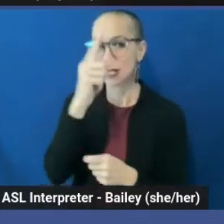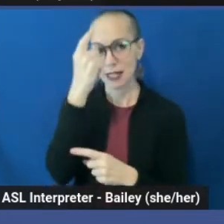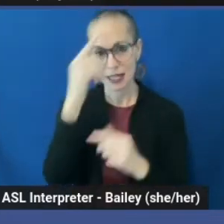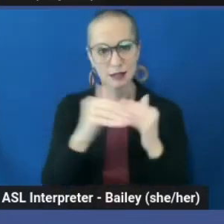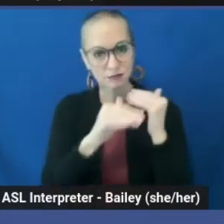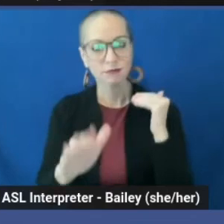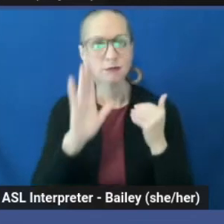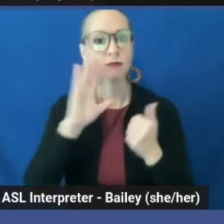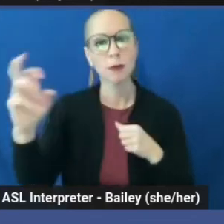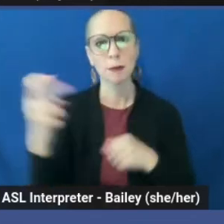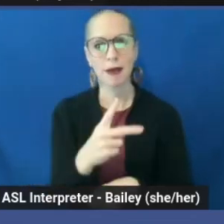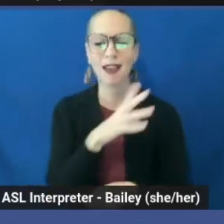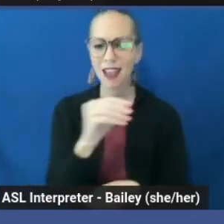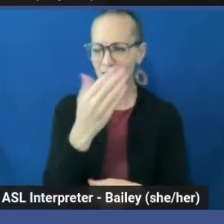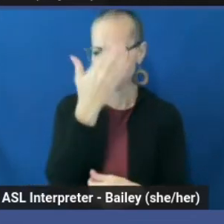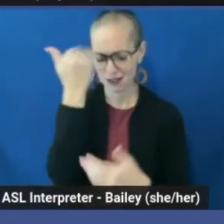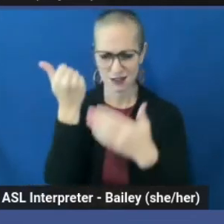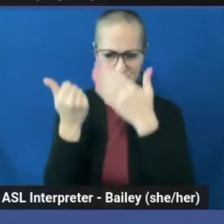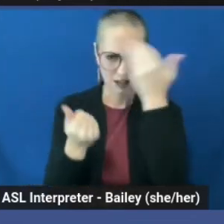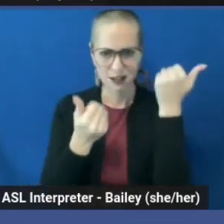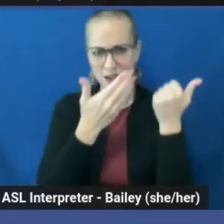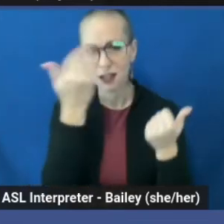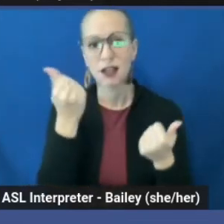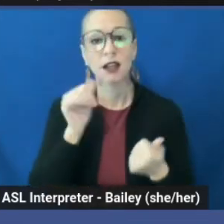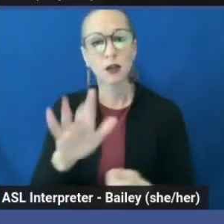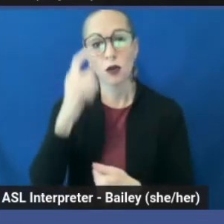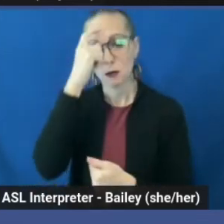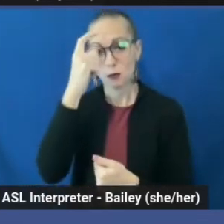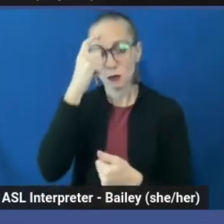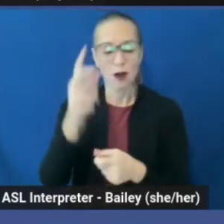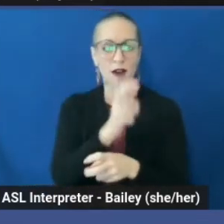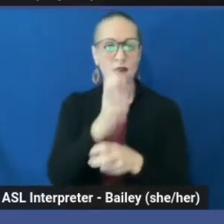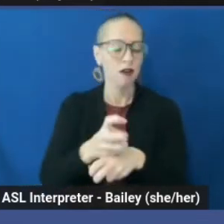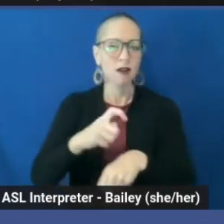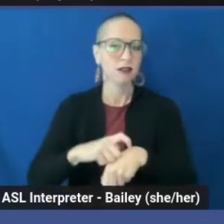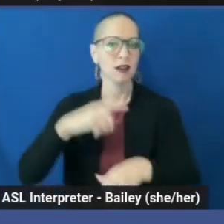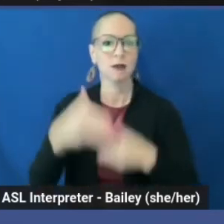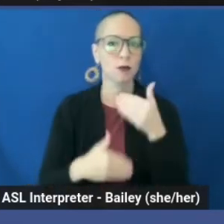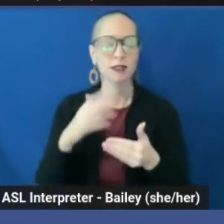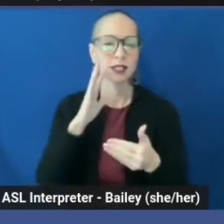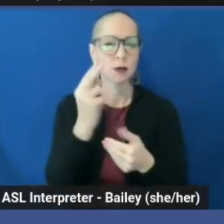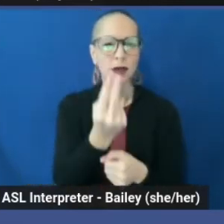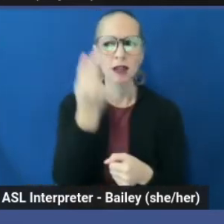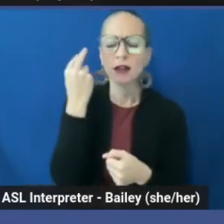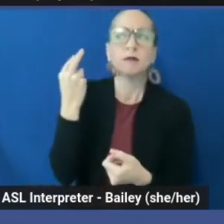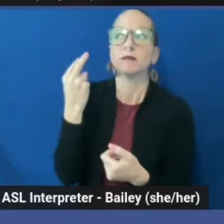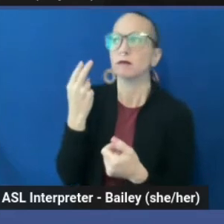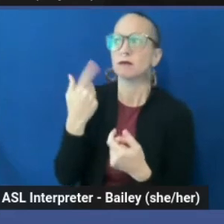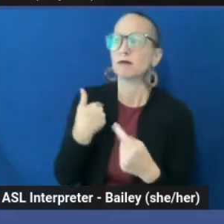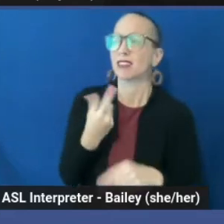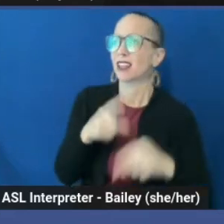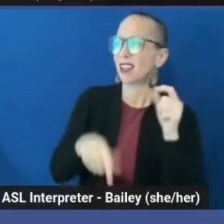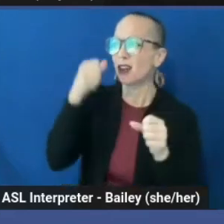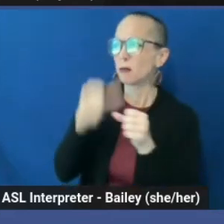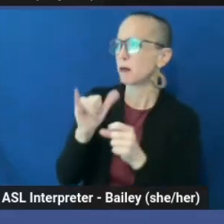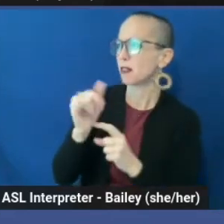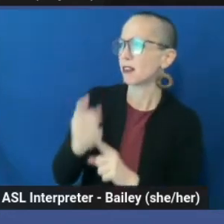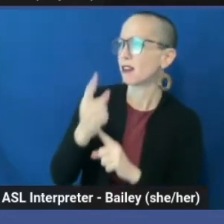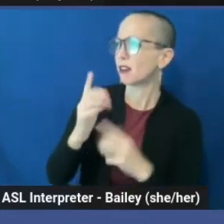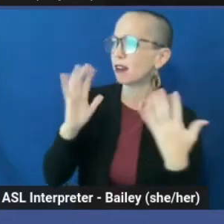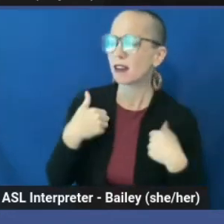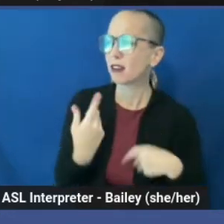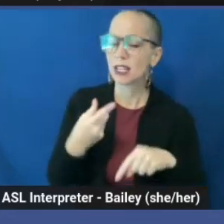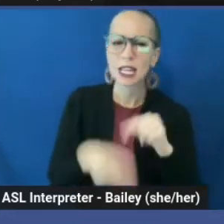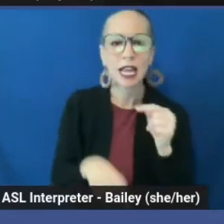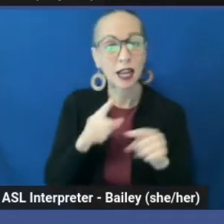And memory loss. The brain is so busy processing what just happened. It will have trouble recalling even the important information in that moment. And